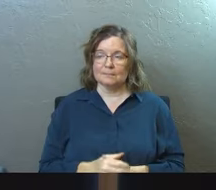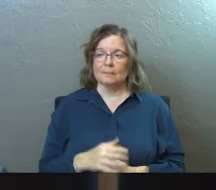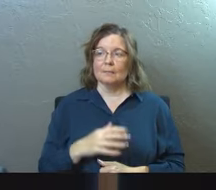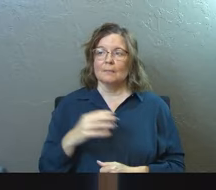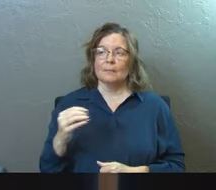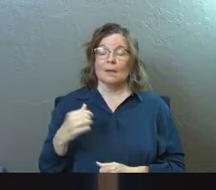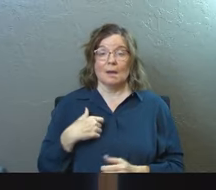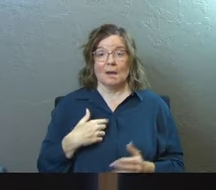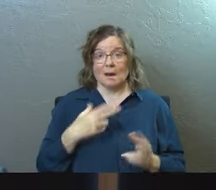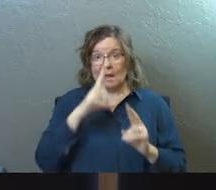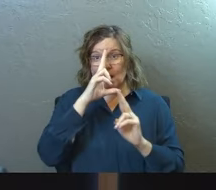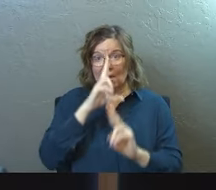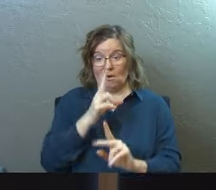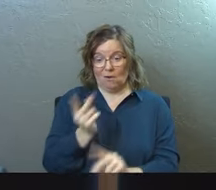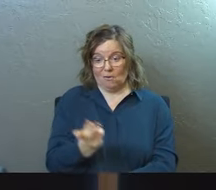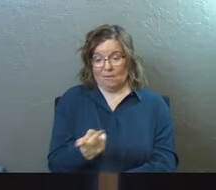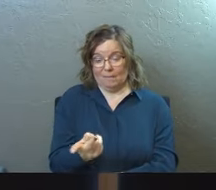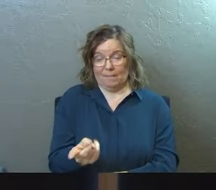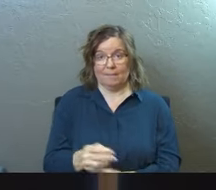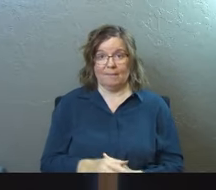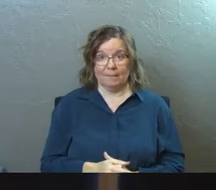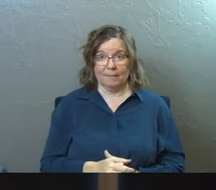And I honor them